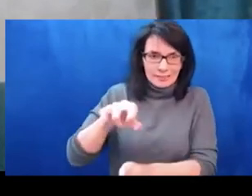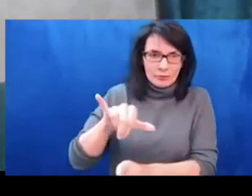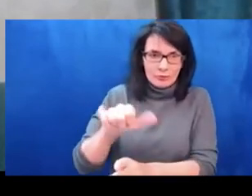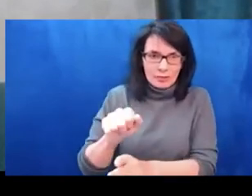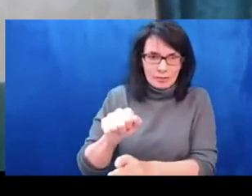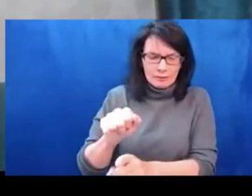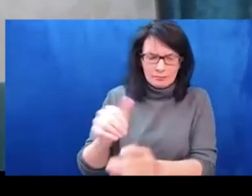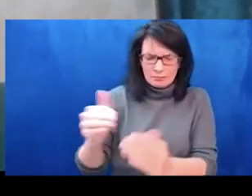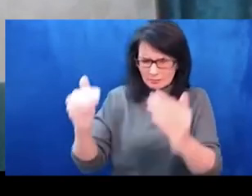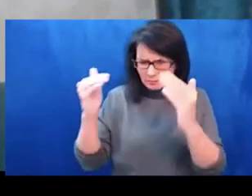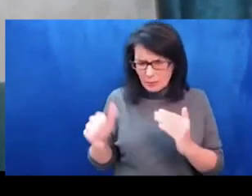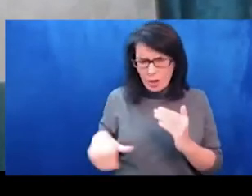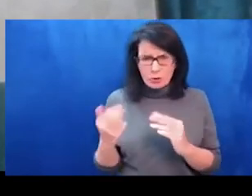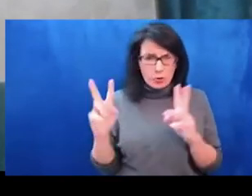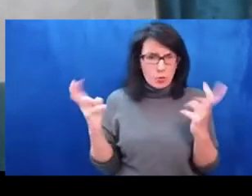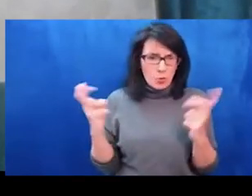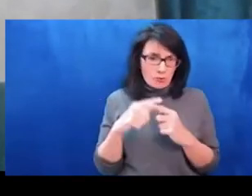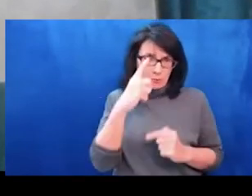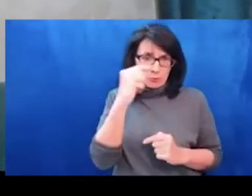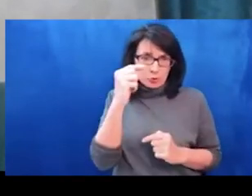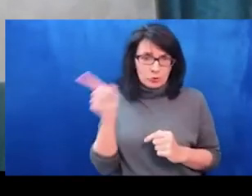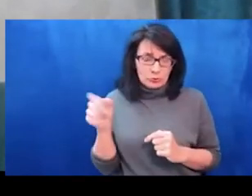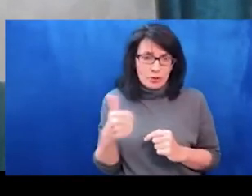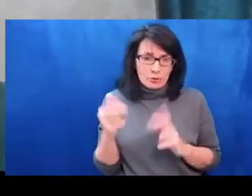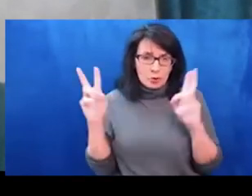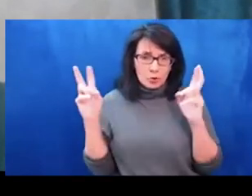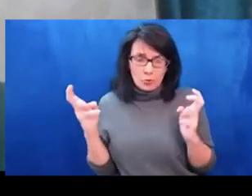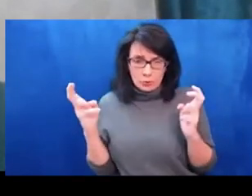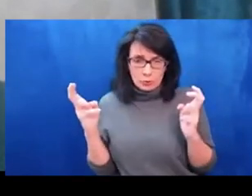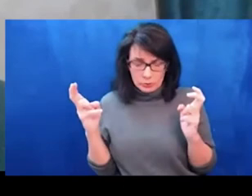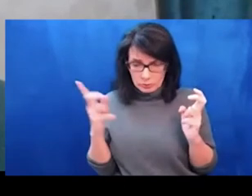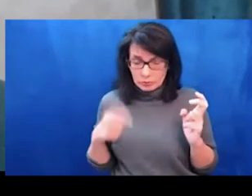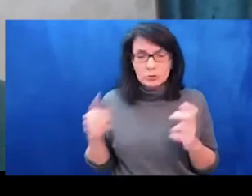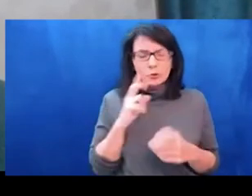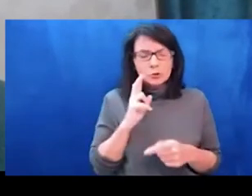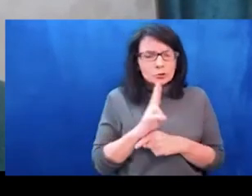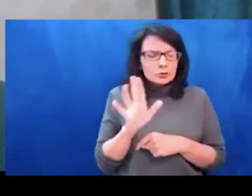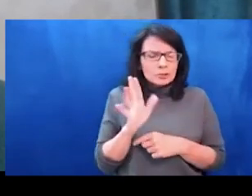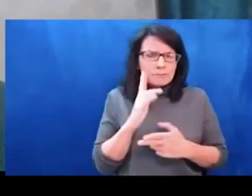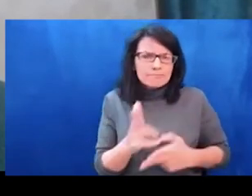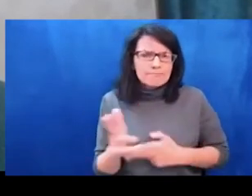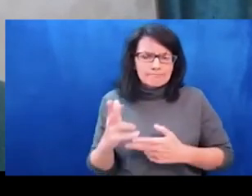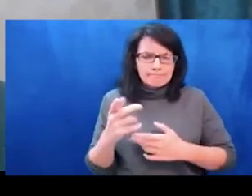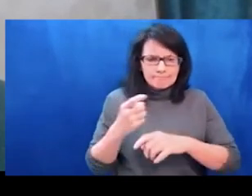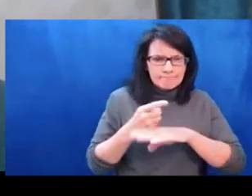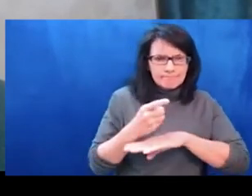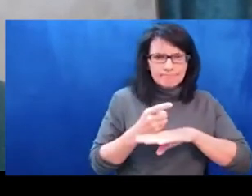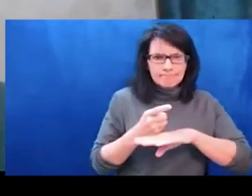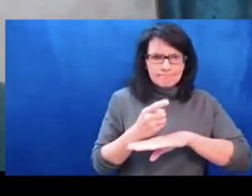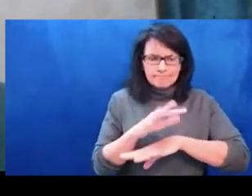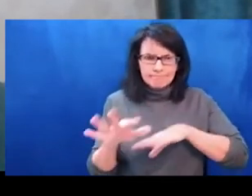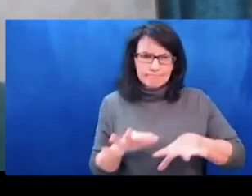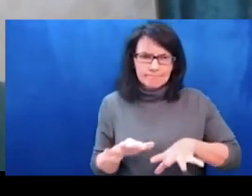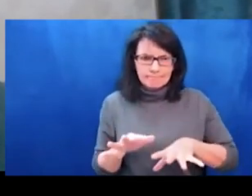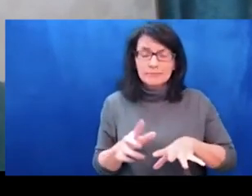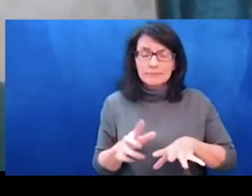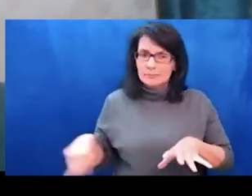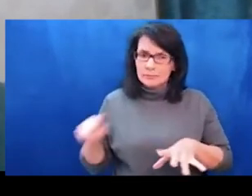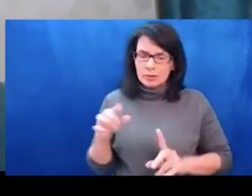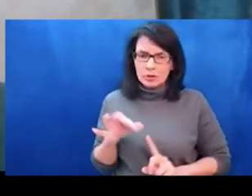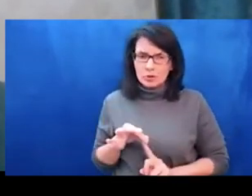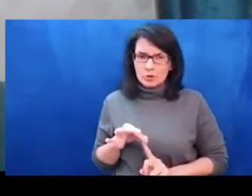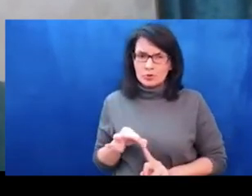arms, air force and air defense armies, over 85% of the commanders of military